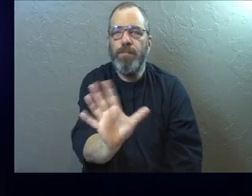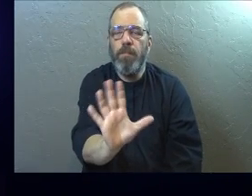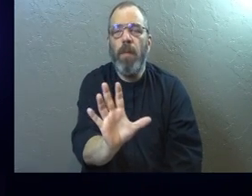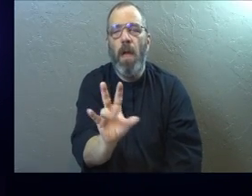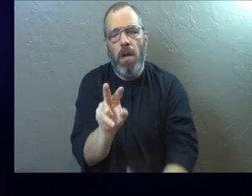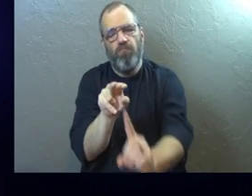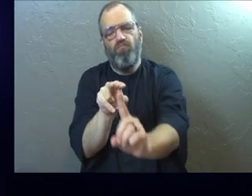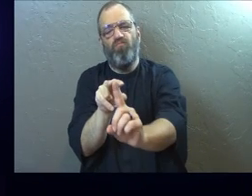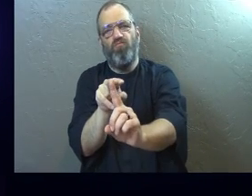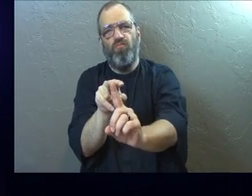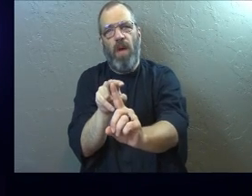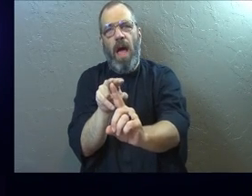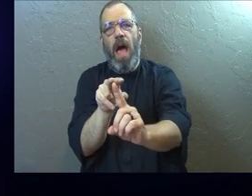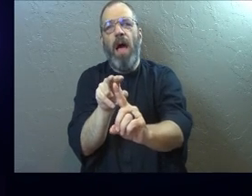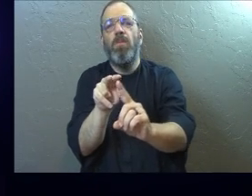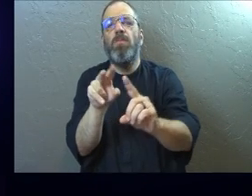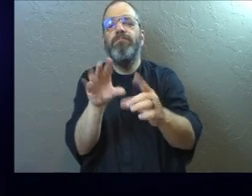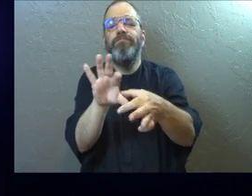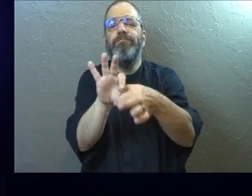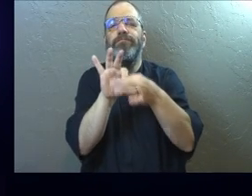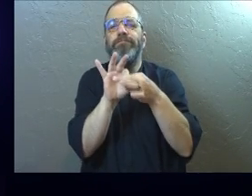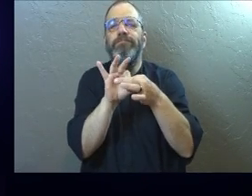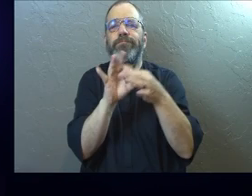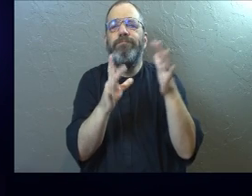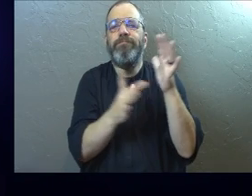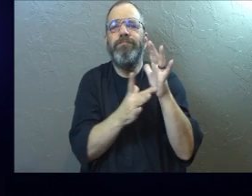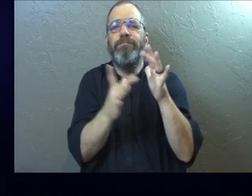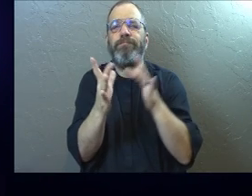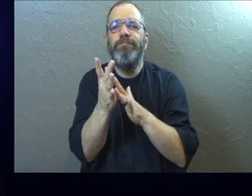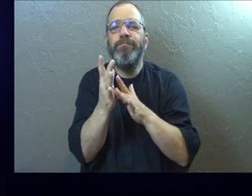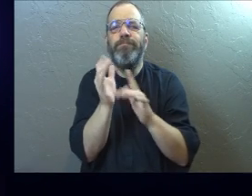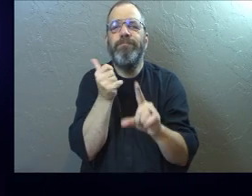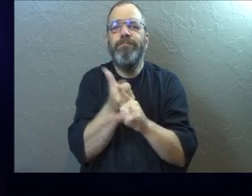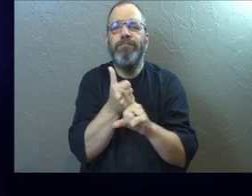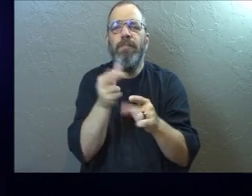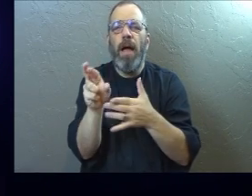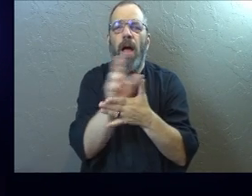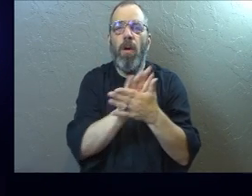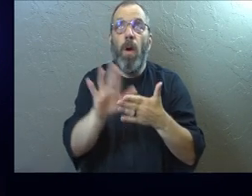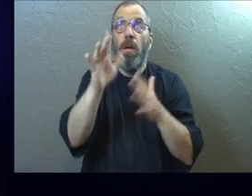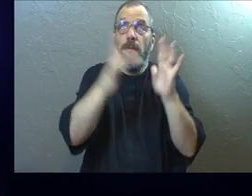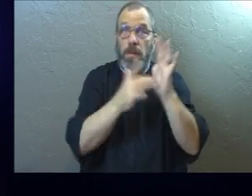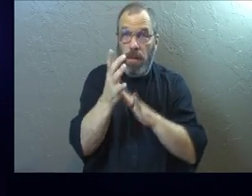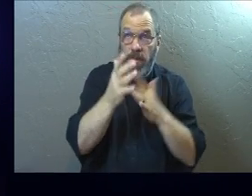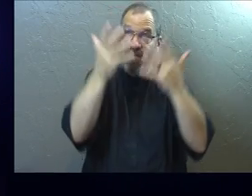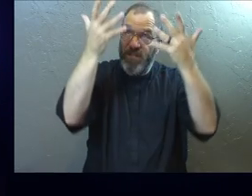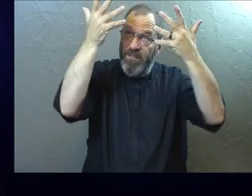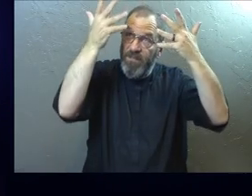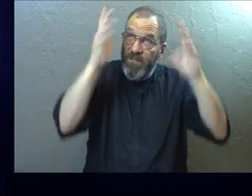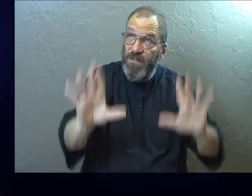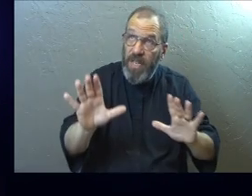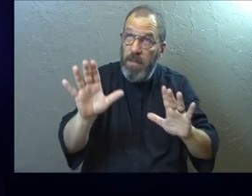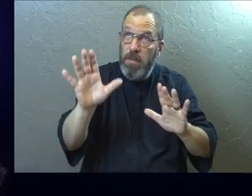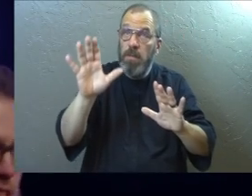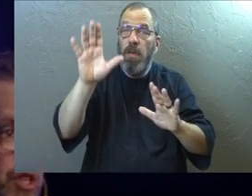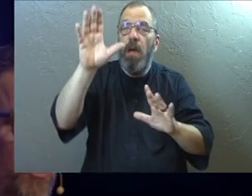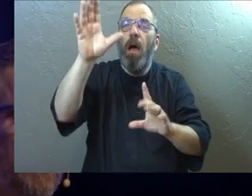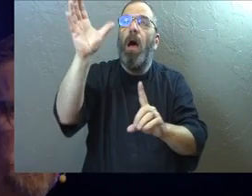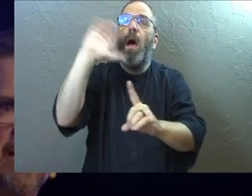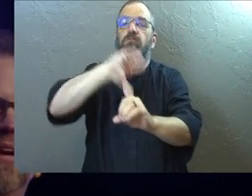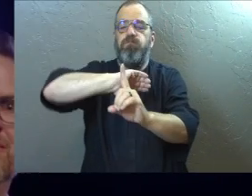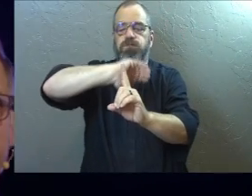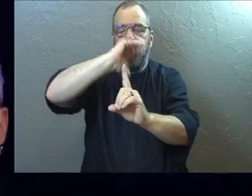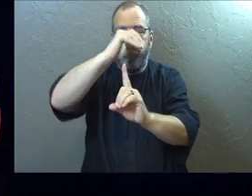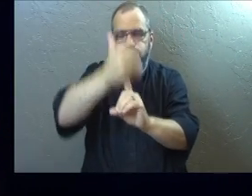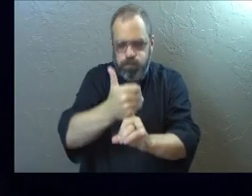He sees you as one with Jesus Christ himself. And the righteousness that Jesus accomplished, God takes to